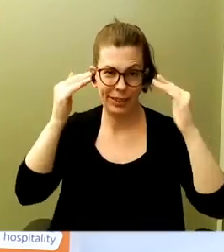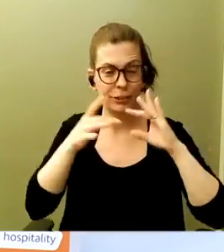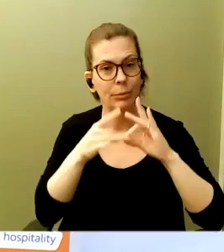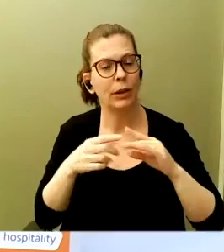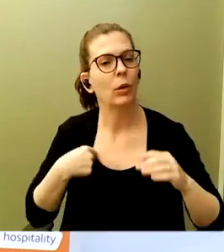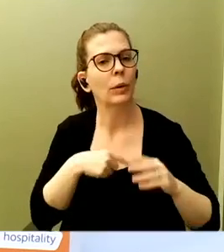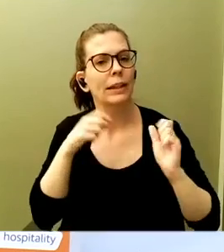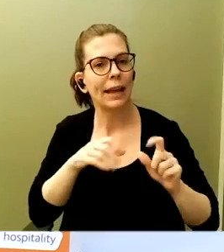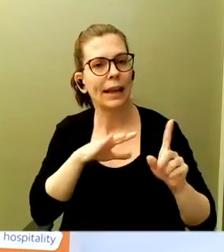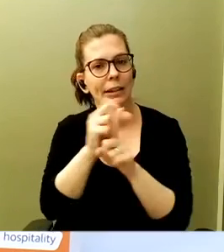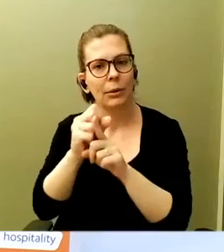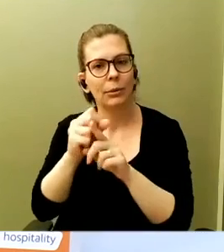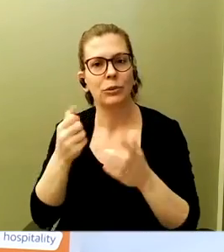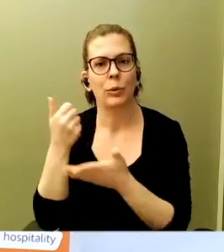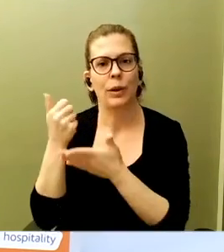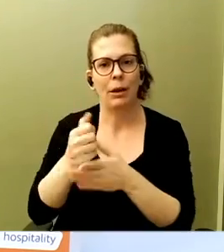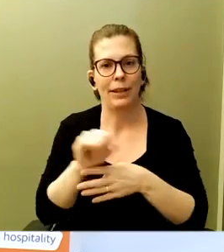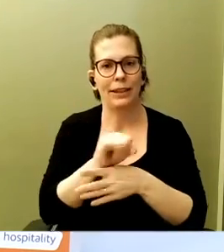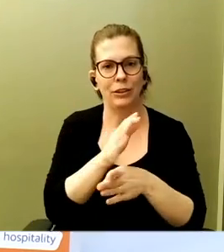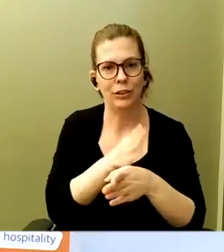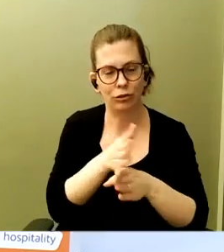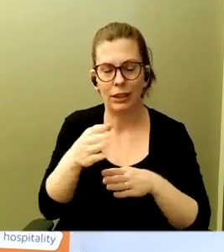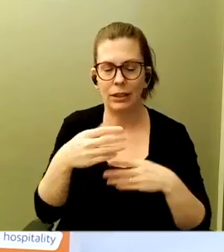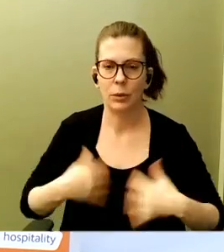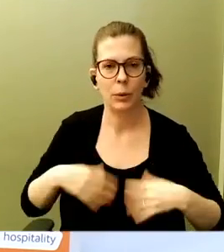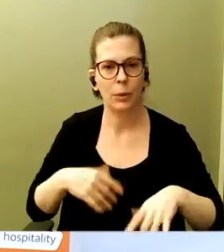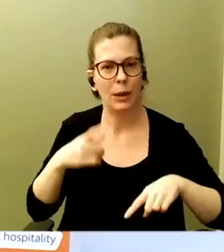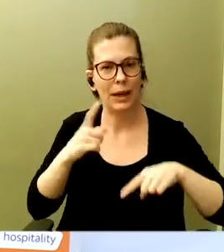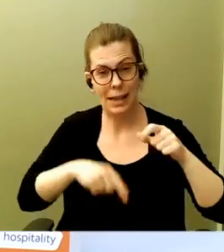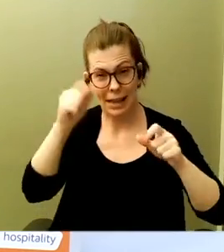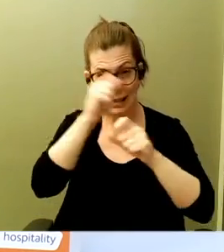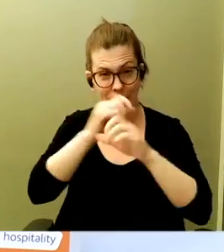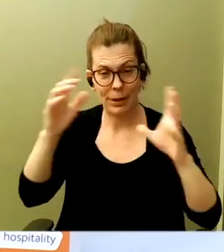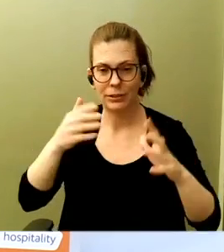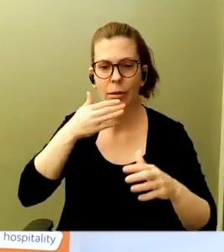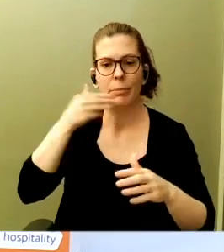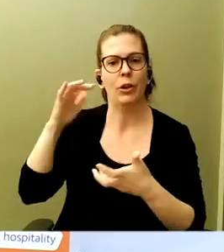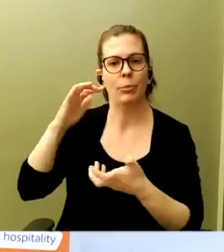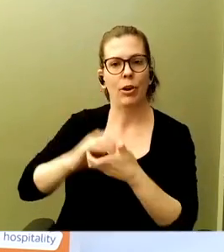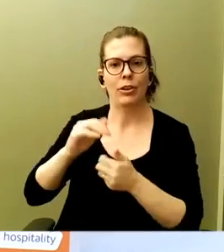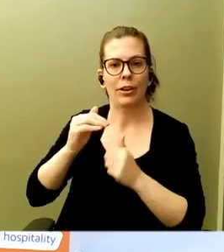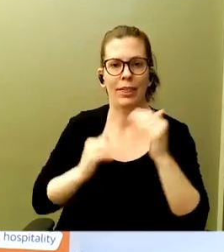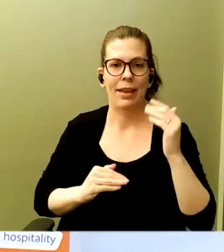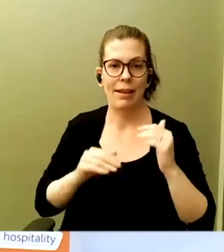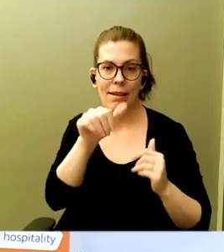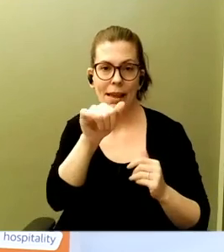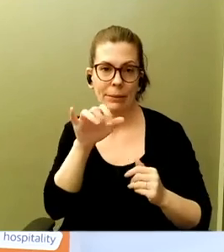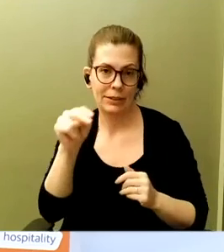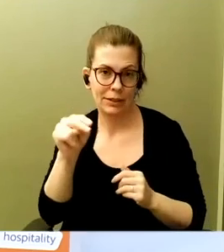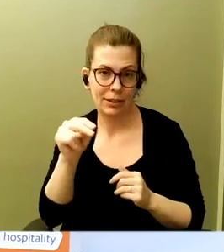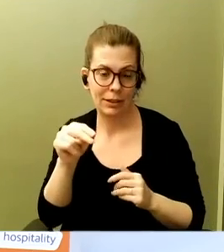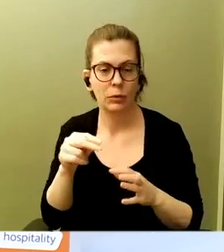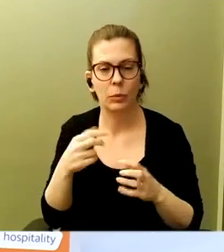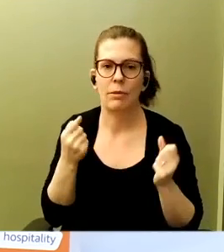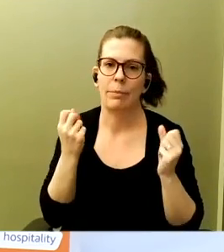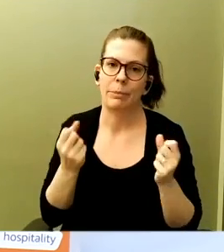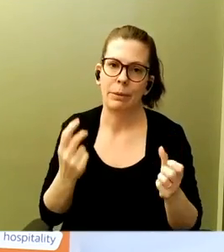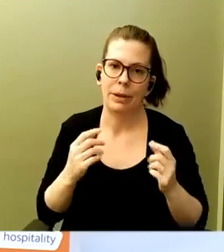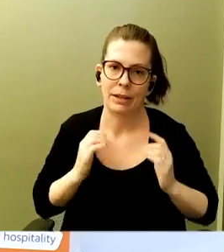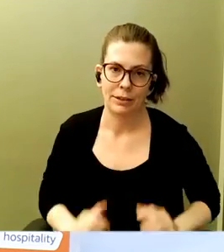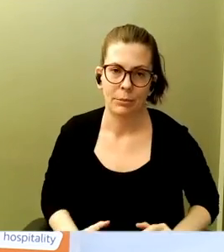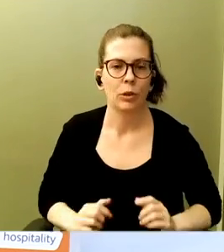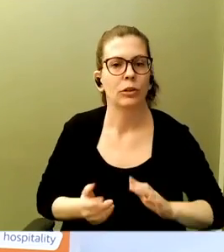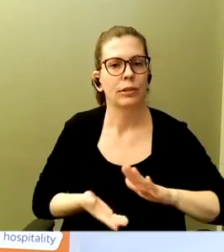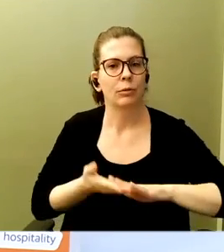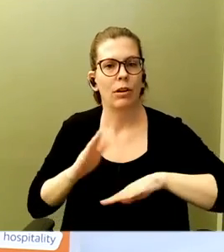help the industry out. So, I can't imagine being with a better partner than Amazon on this. We have many, many customers that run on Amazon today.